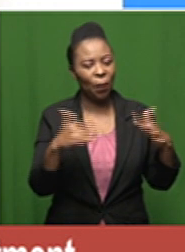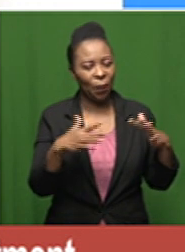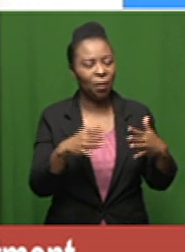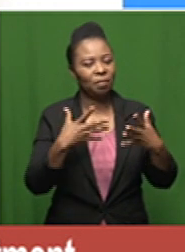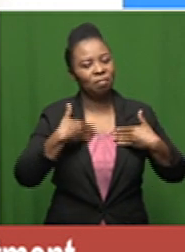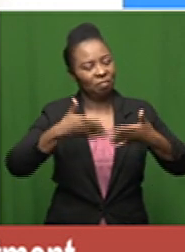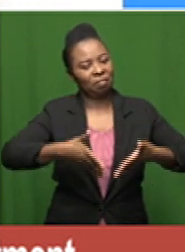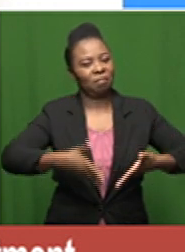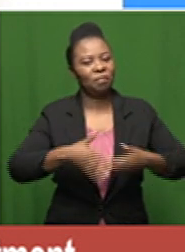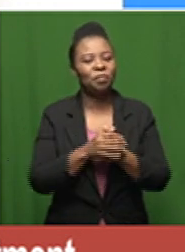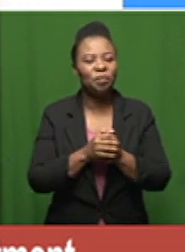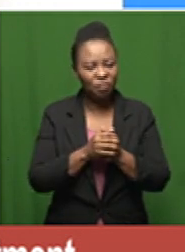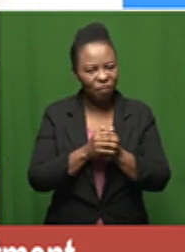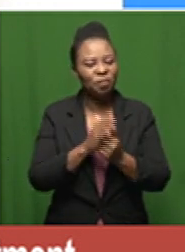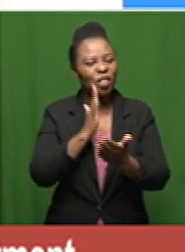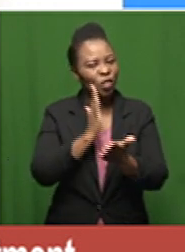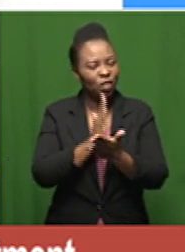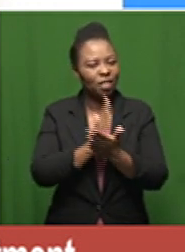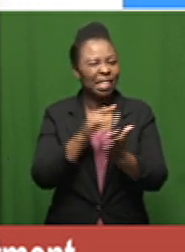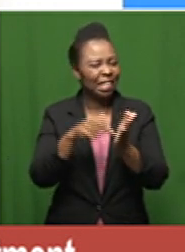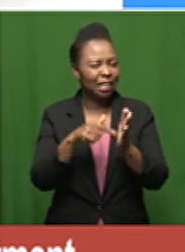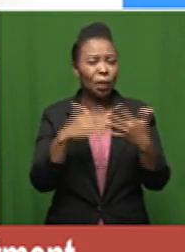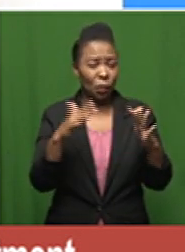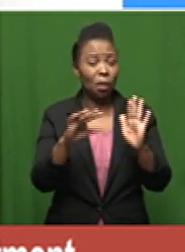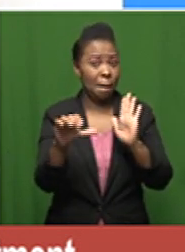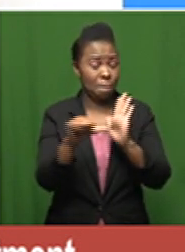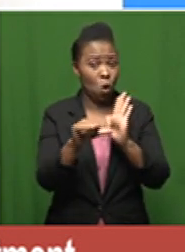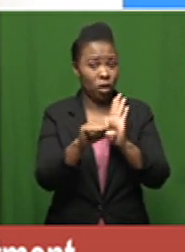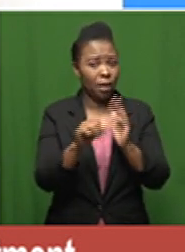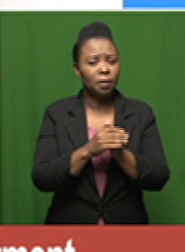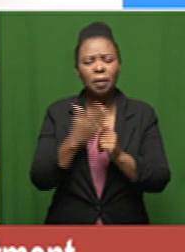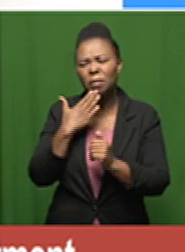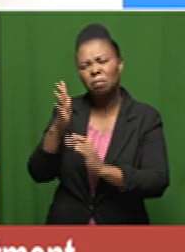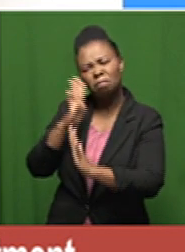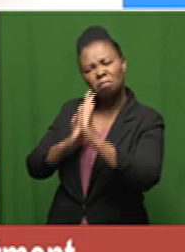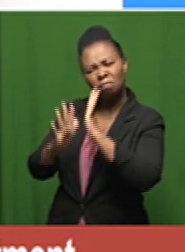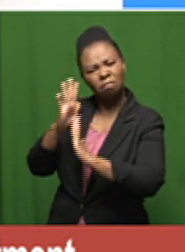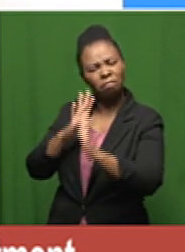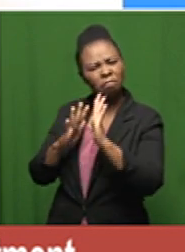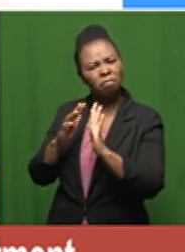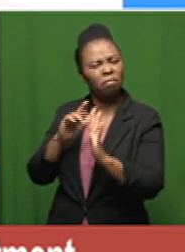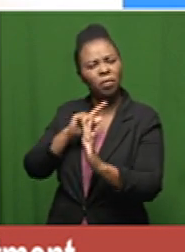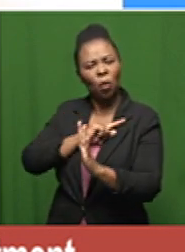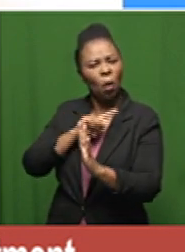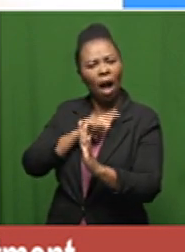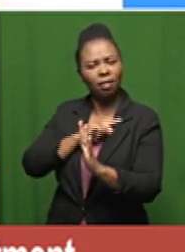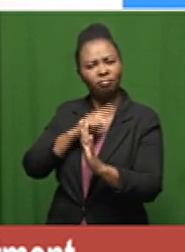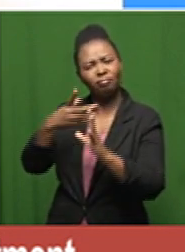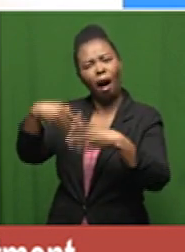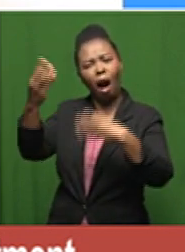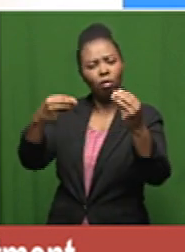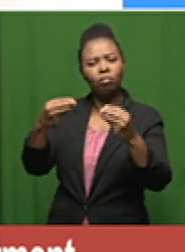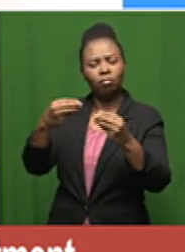on the show to talk about something that's so important just kindly tell us uh what prompted you to go out and get